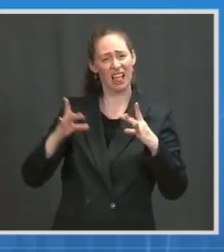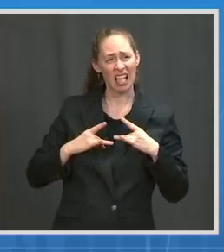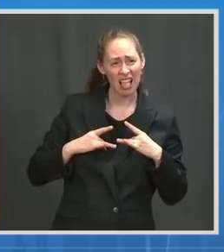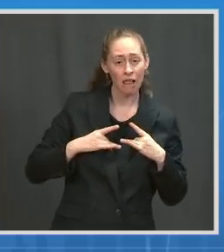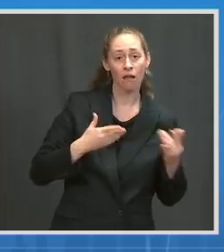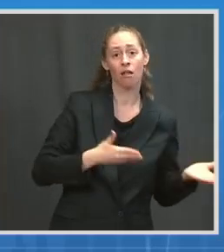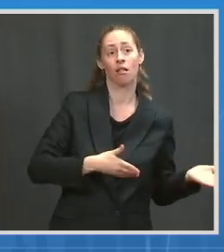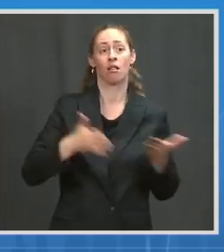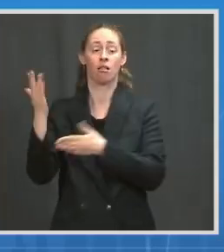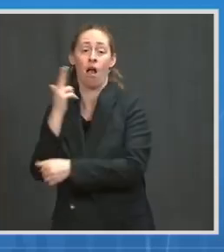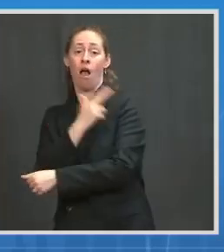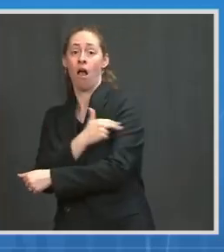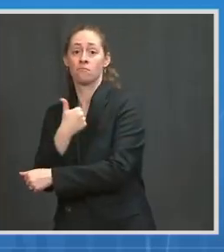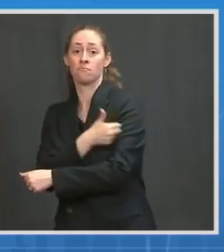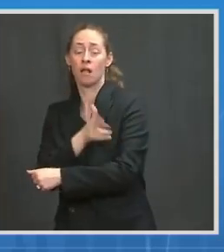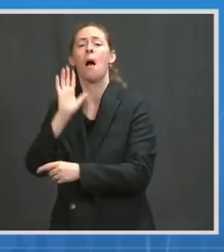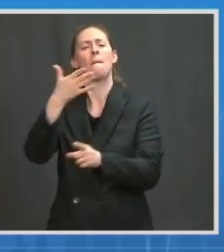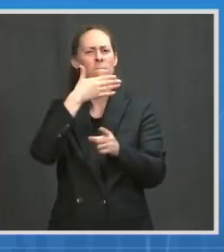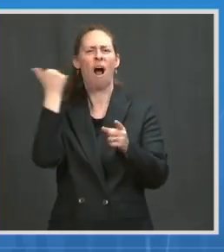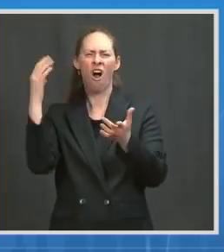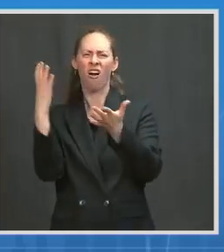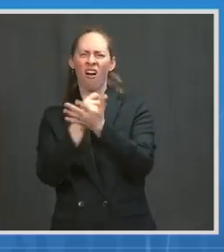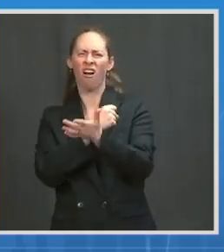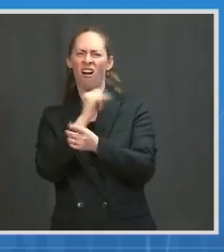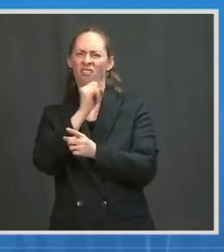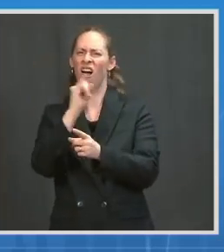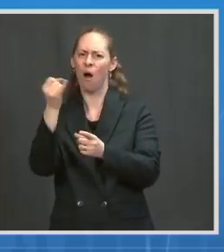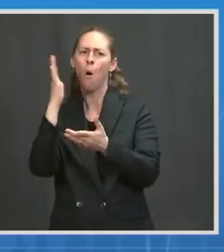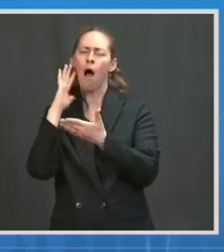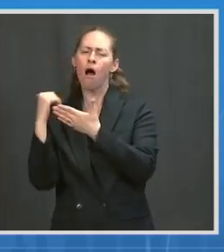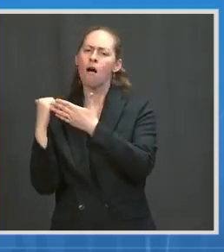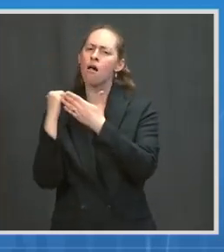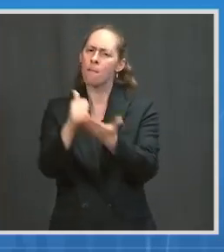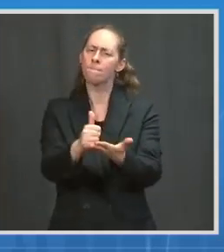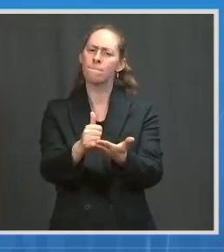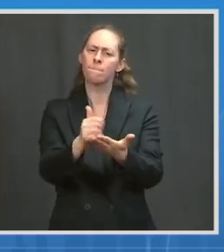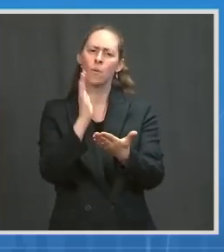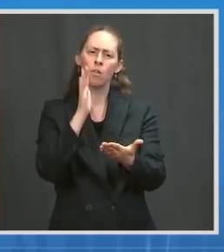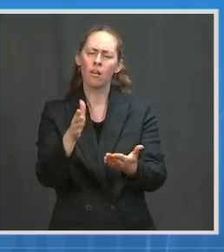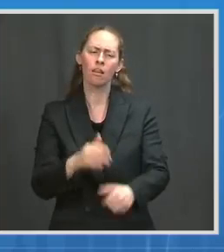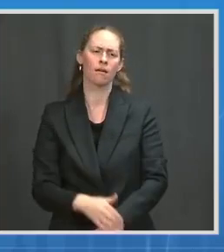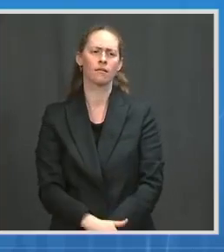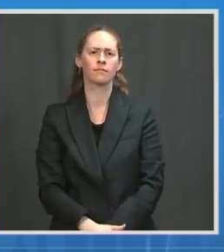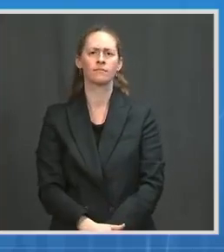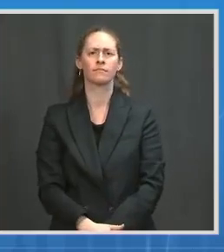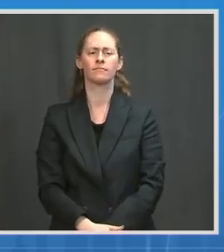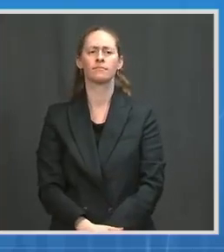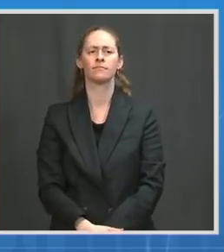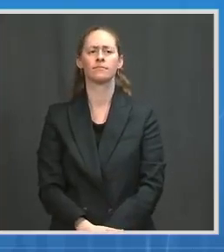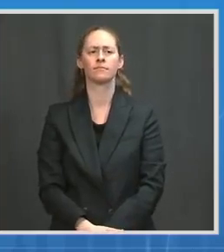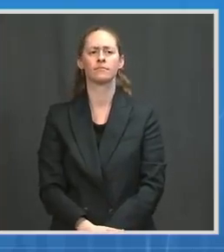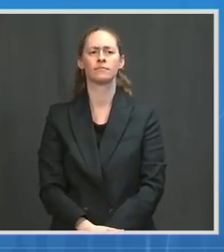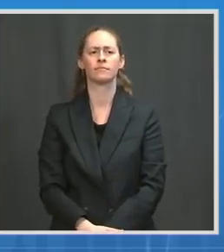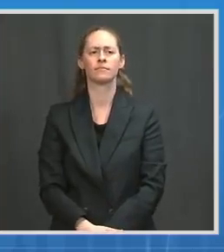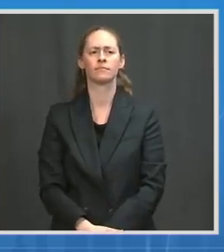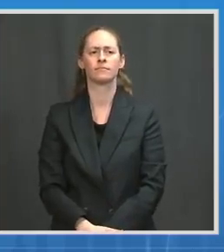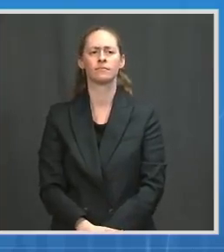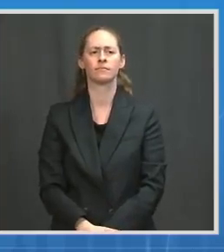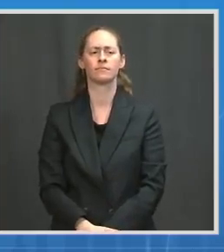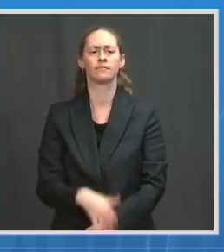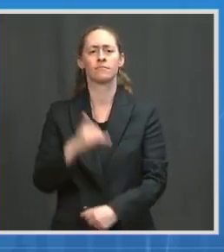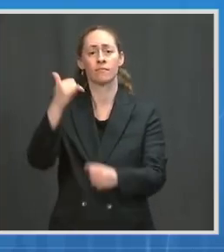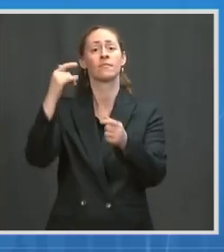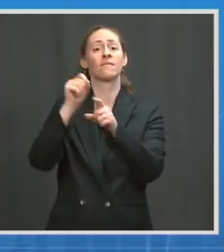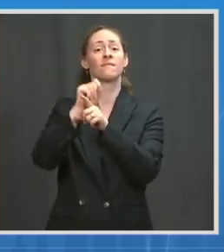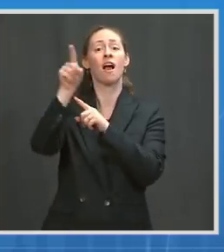variants, the ones in California, the 526 in New York. The diminution is modest in the sense of two to three